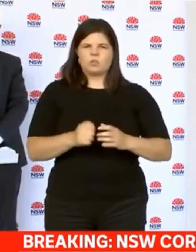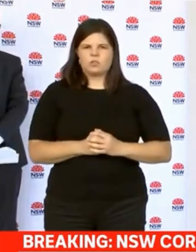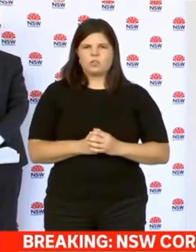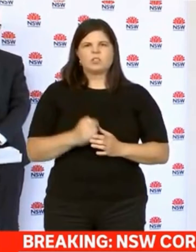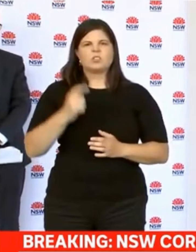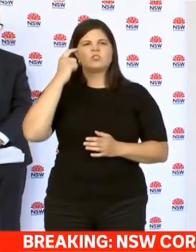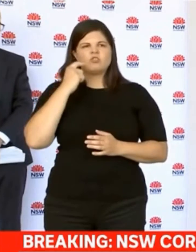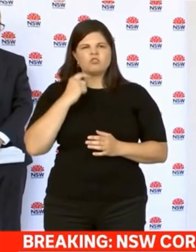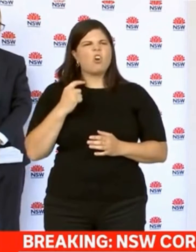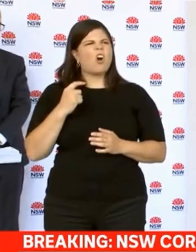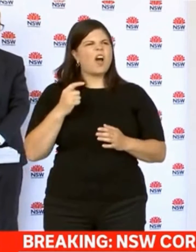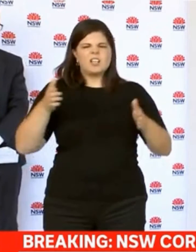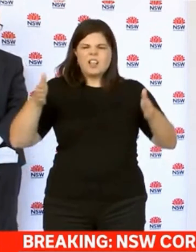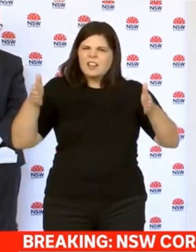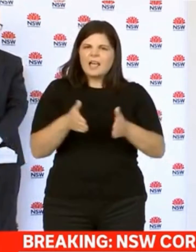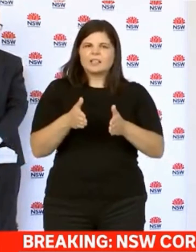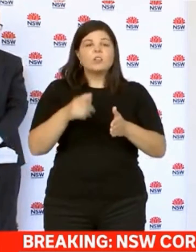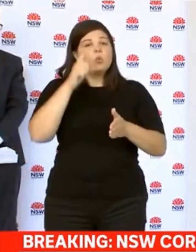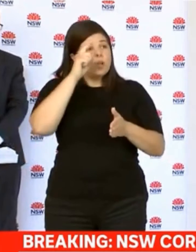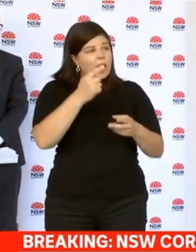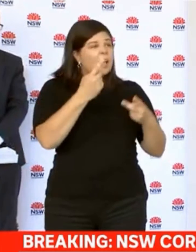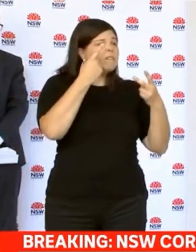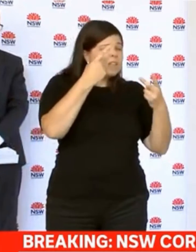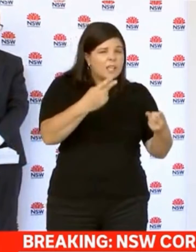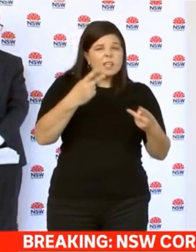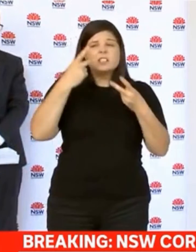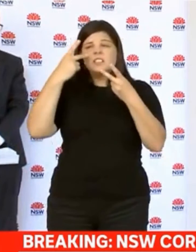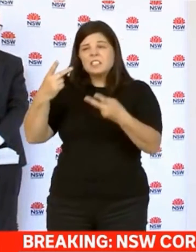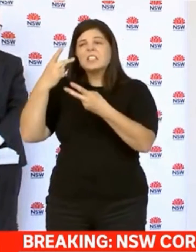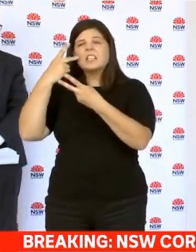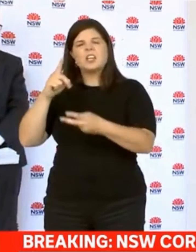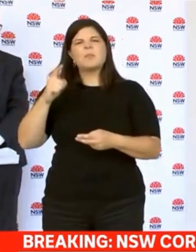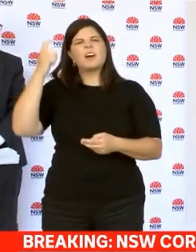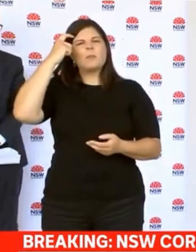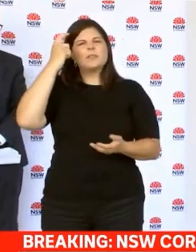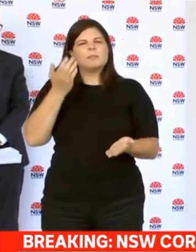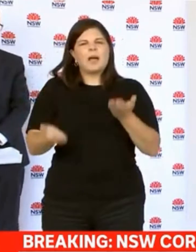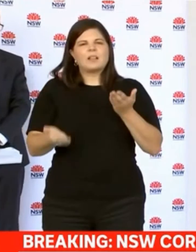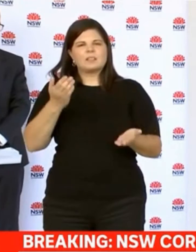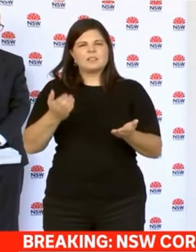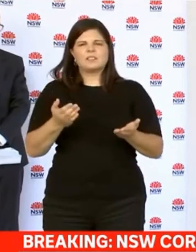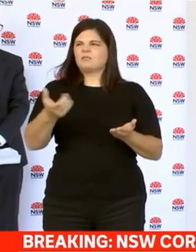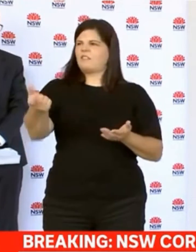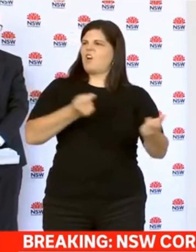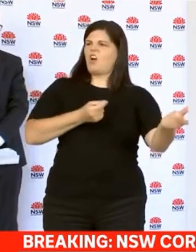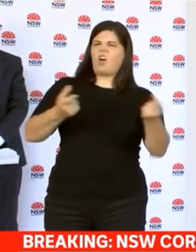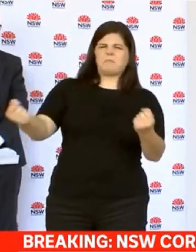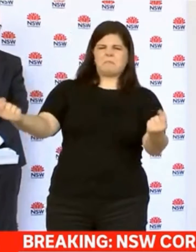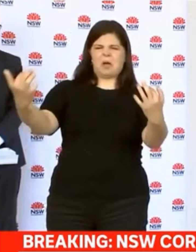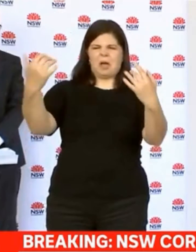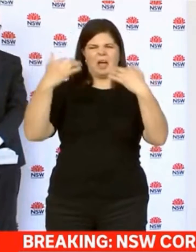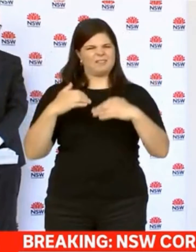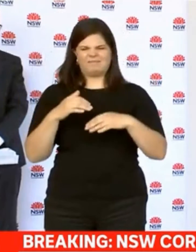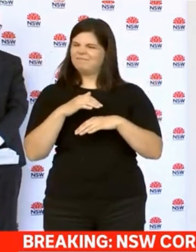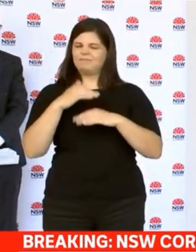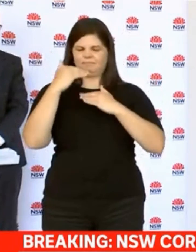the interactions between households. We're not saying don't do it at all, but please have a good common-sense approach. Don't have more than five people into your